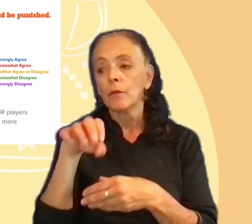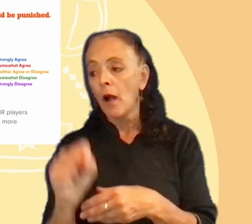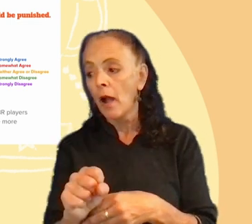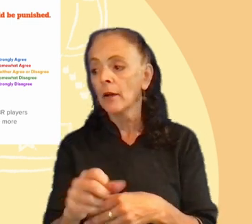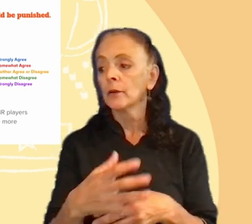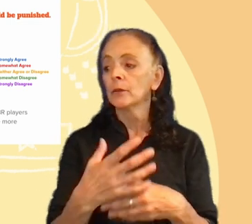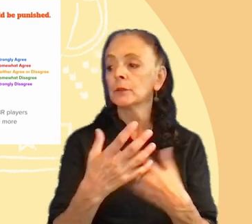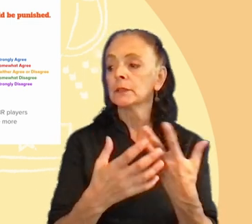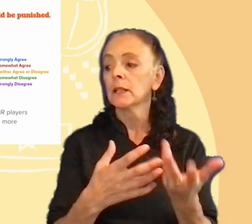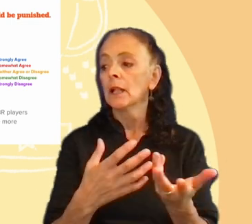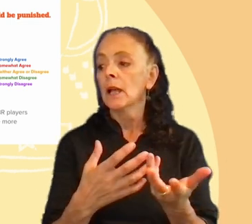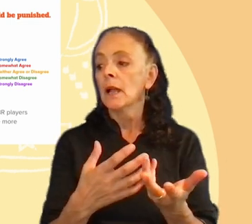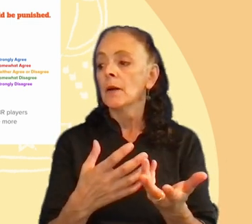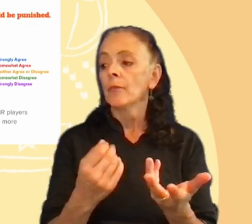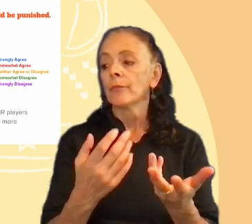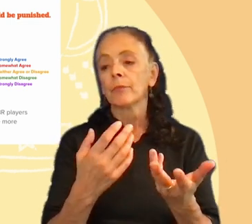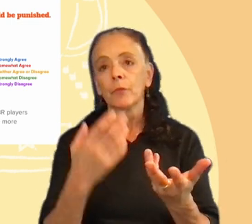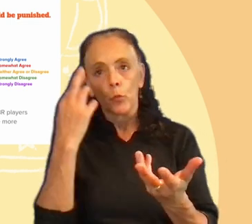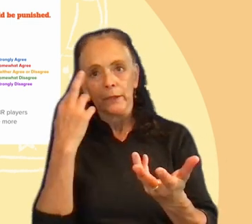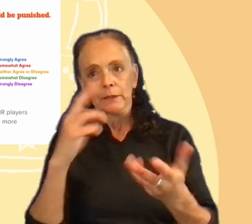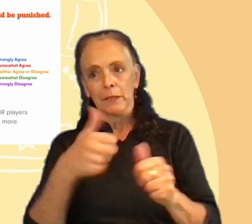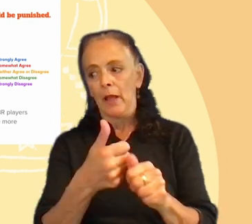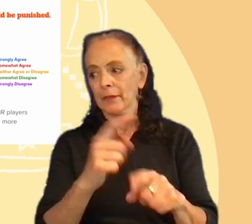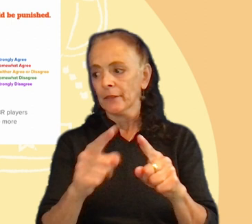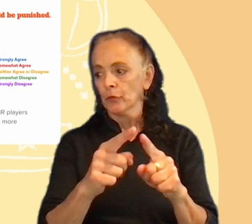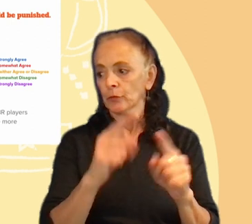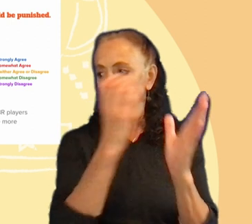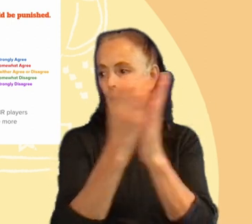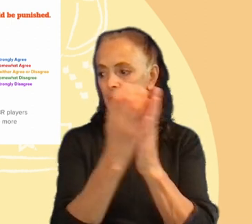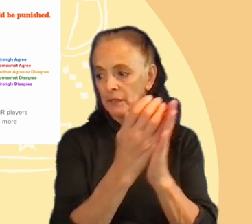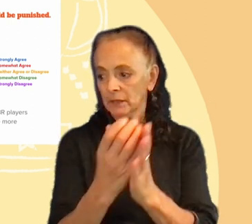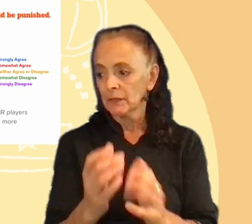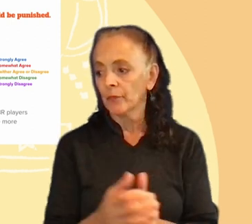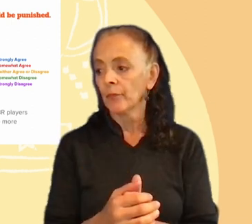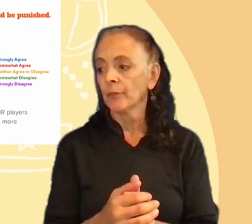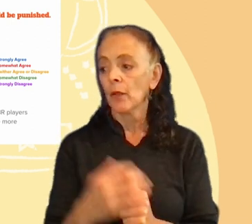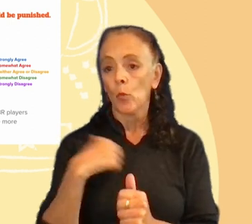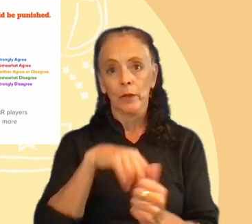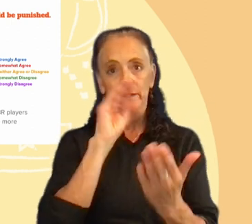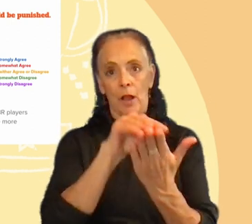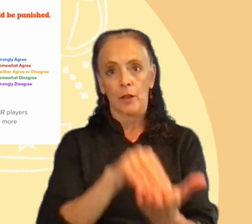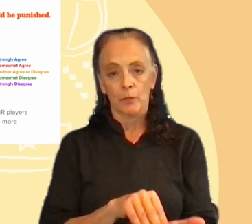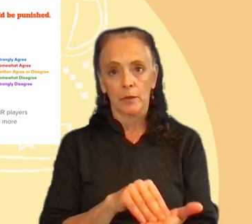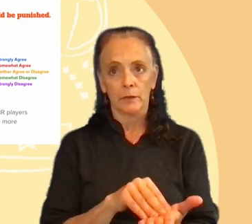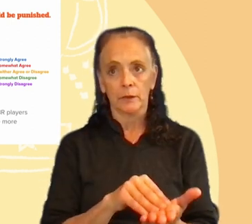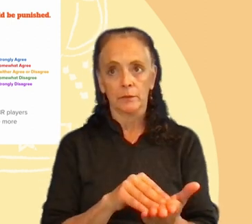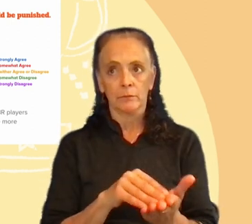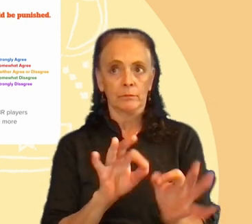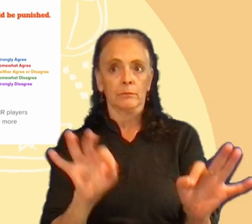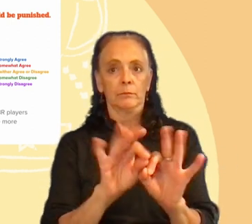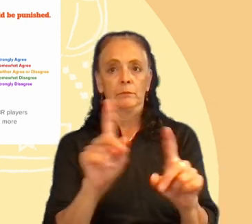reasoning behind the differences in the graphics. We documented these main differences between